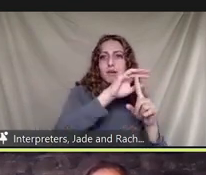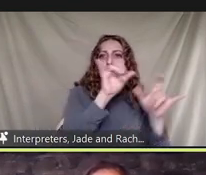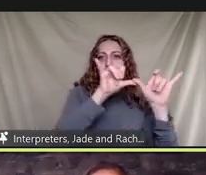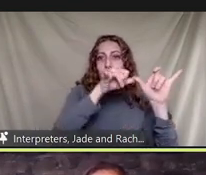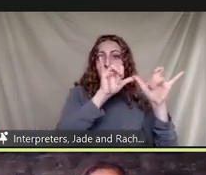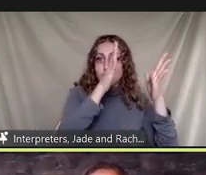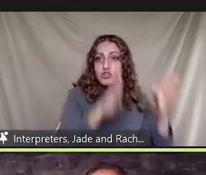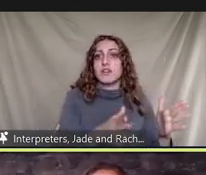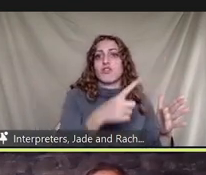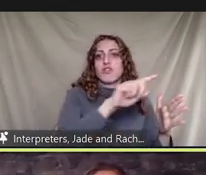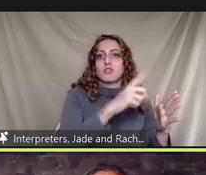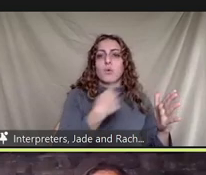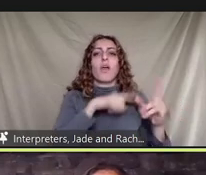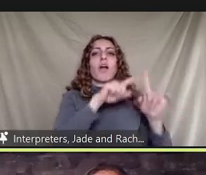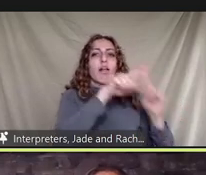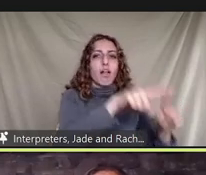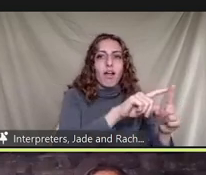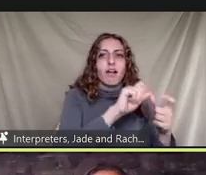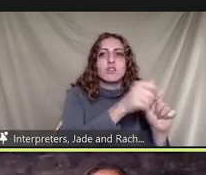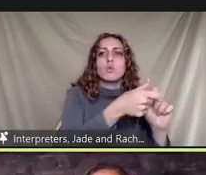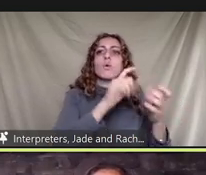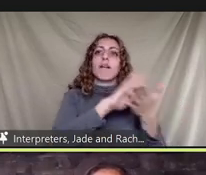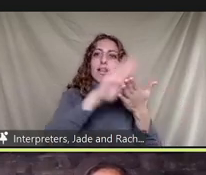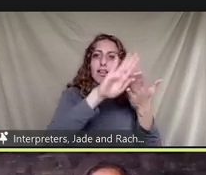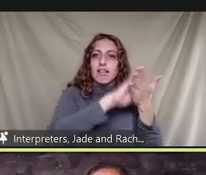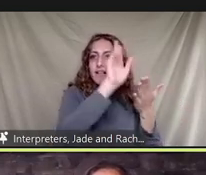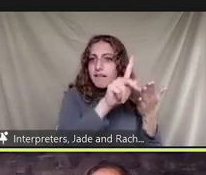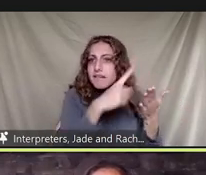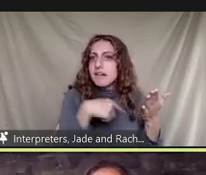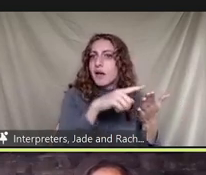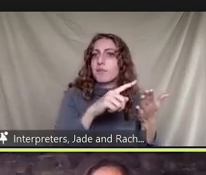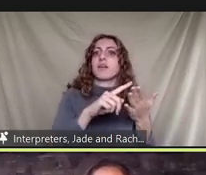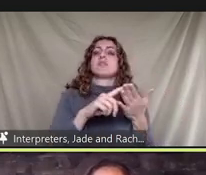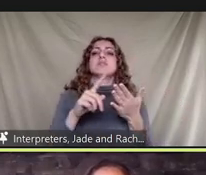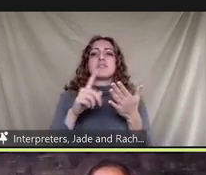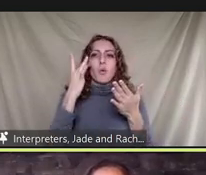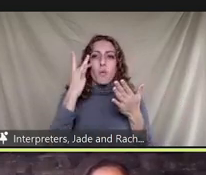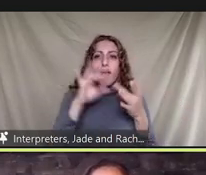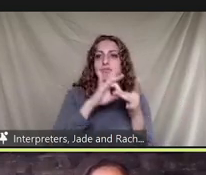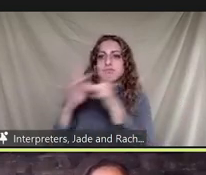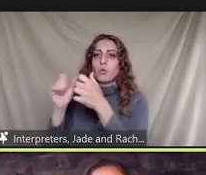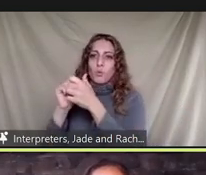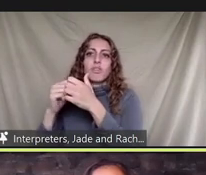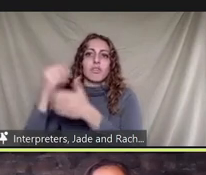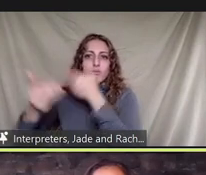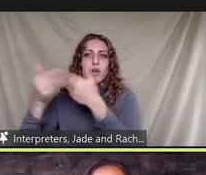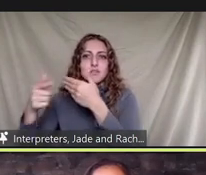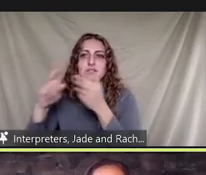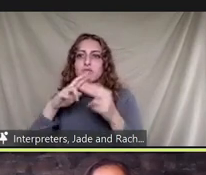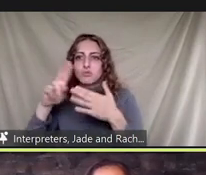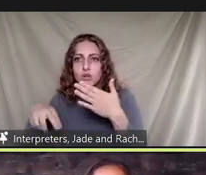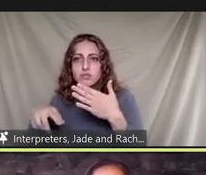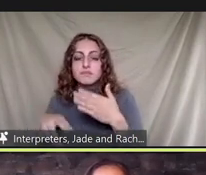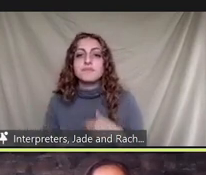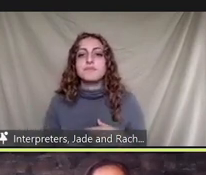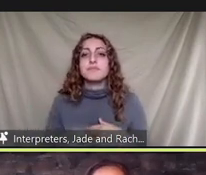incineration and emissions to water and air as a result of this process next slide the other thing